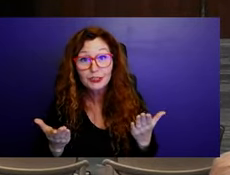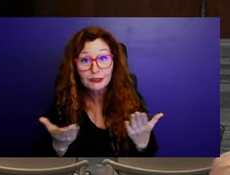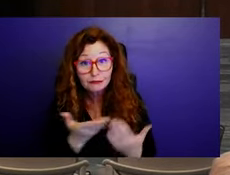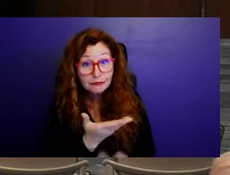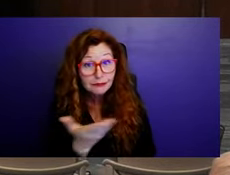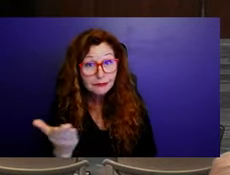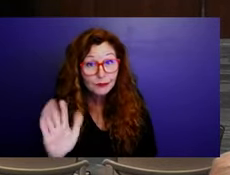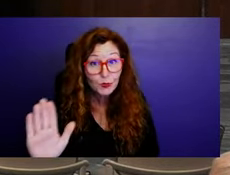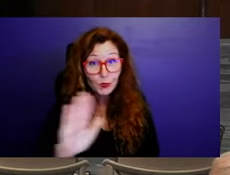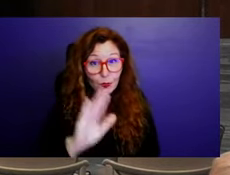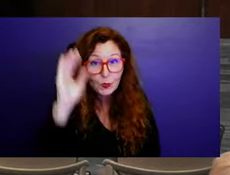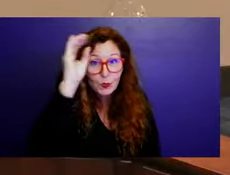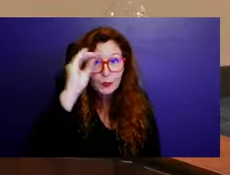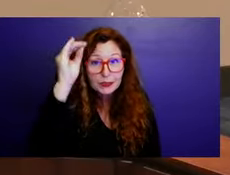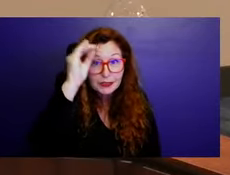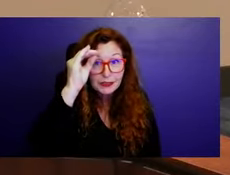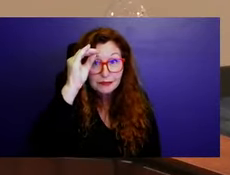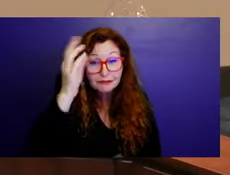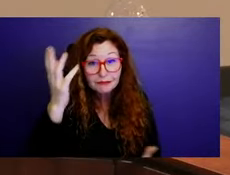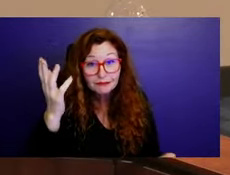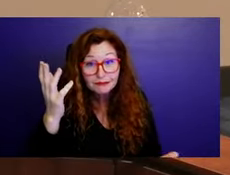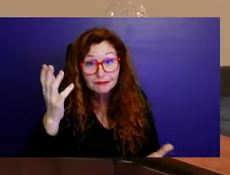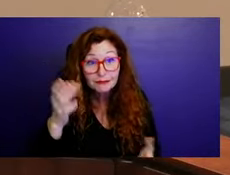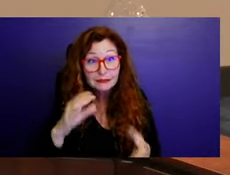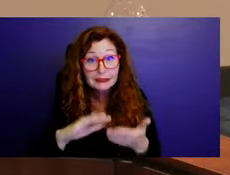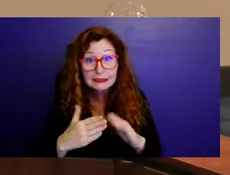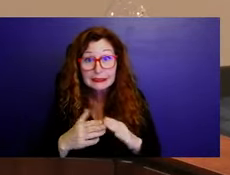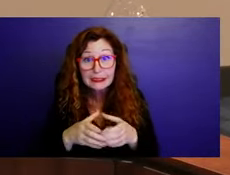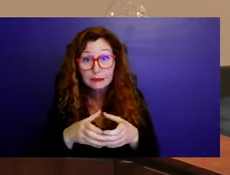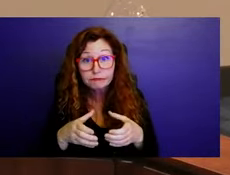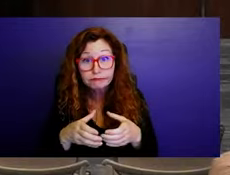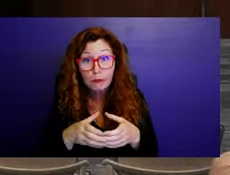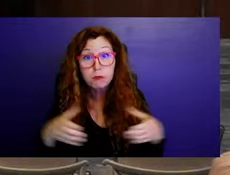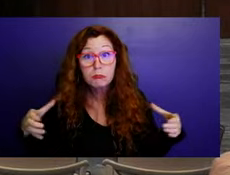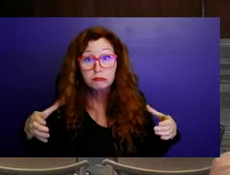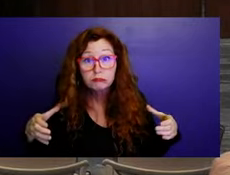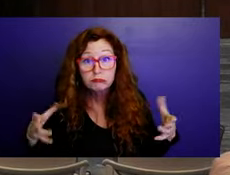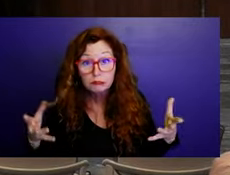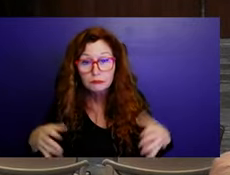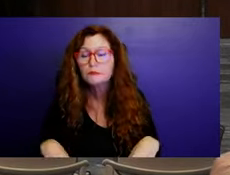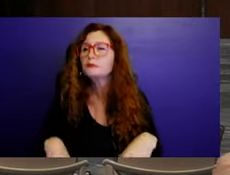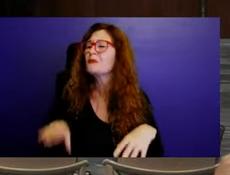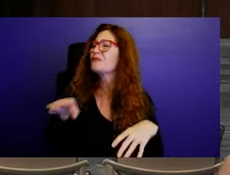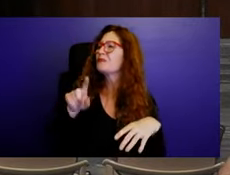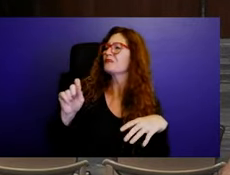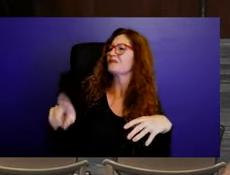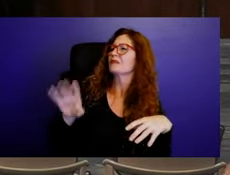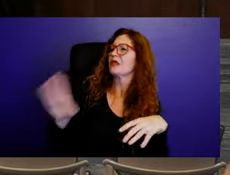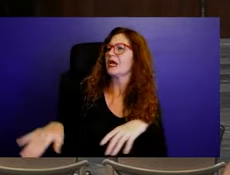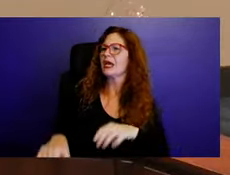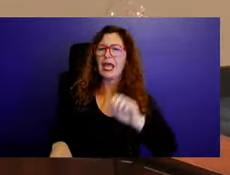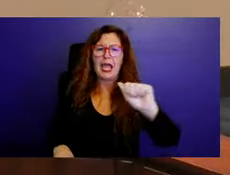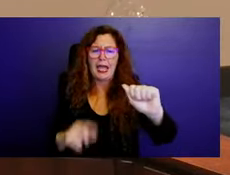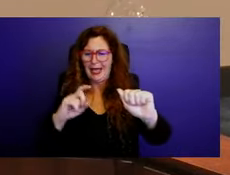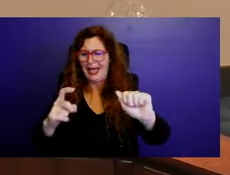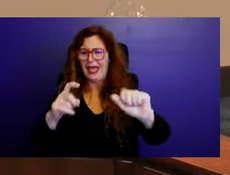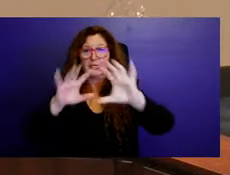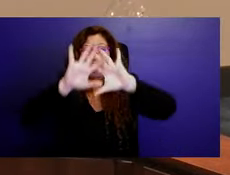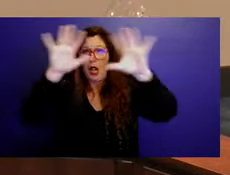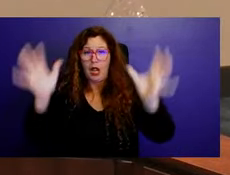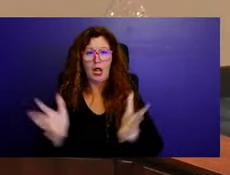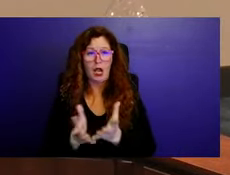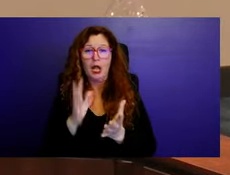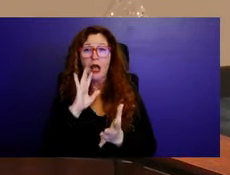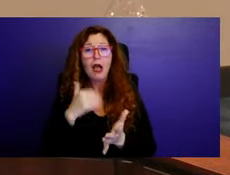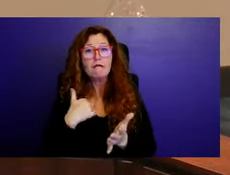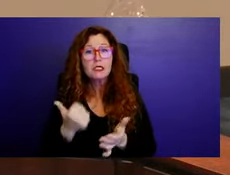commercial, are they all residential? Is there any? It is, it is a mix. It is a mix. Okay. And you may said that I could, okay. It is a mix. This represents essentially